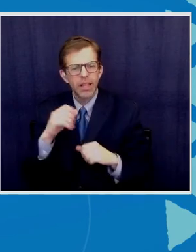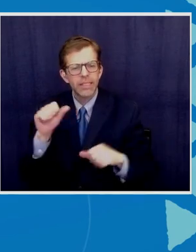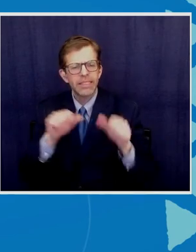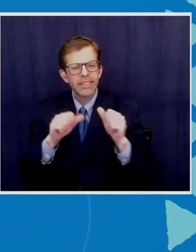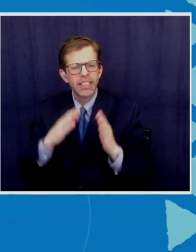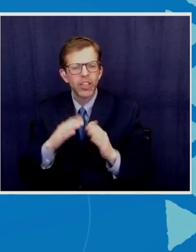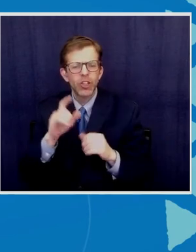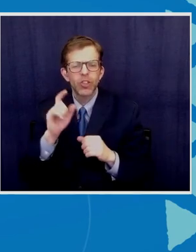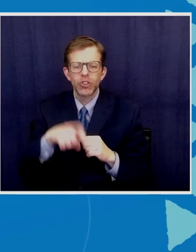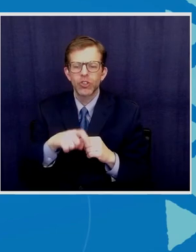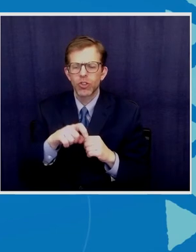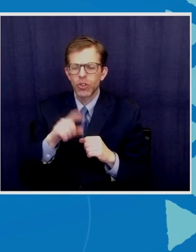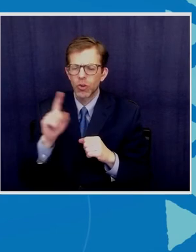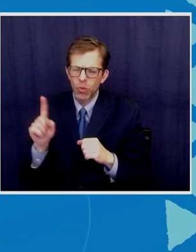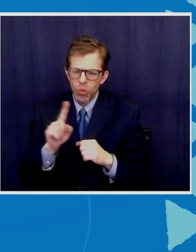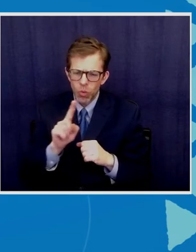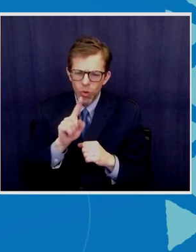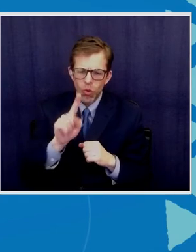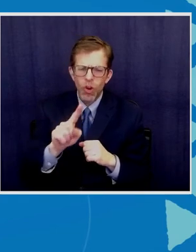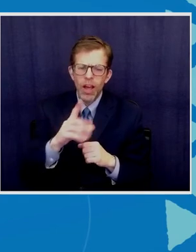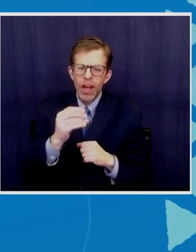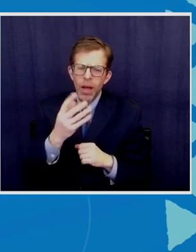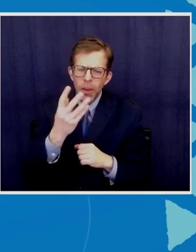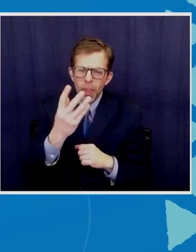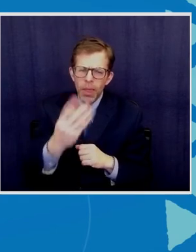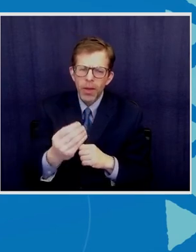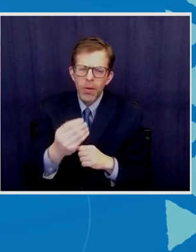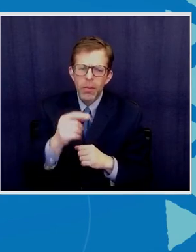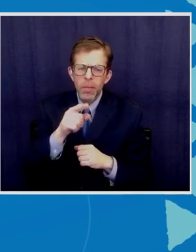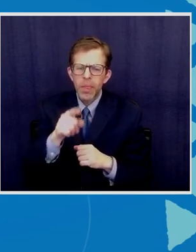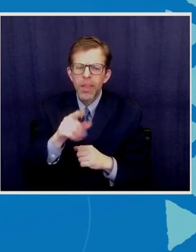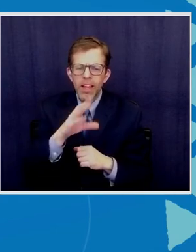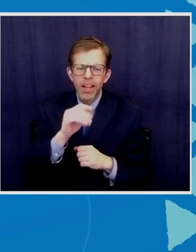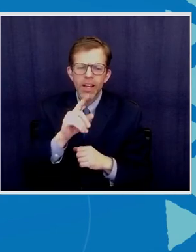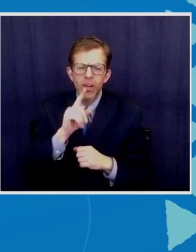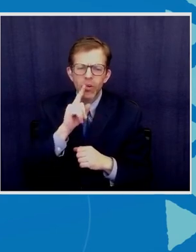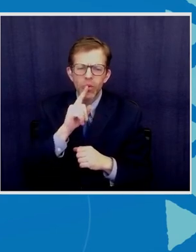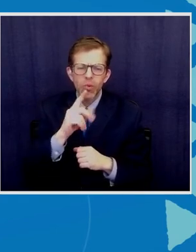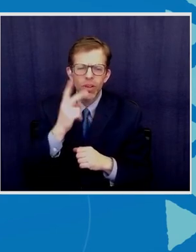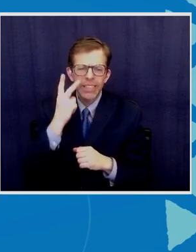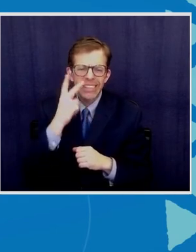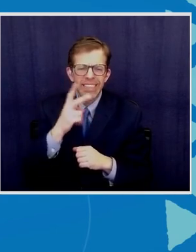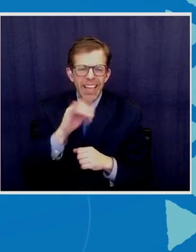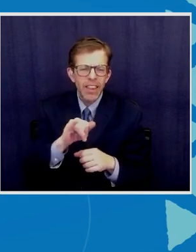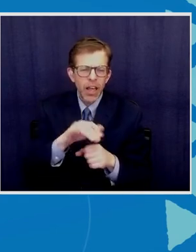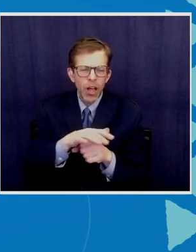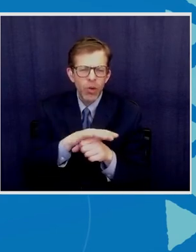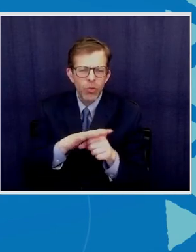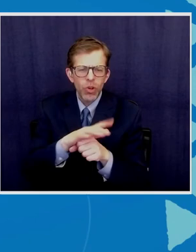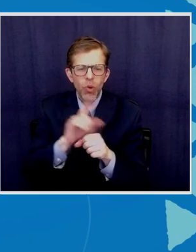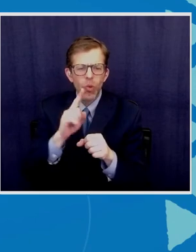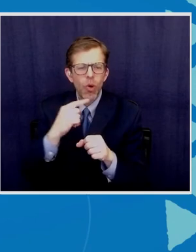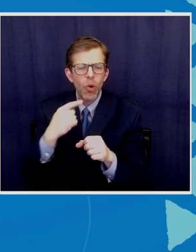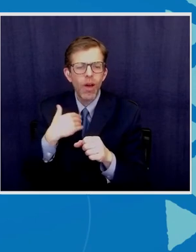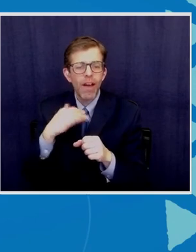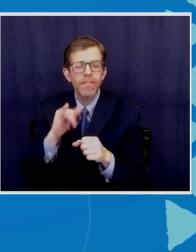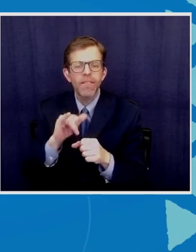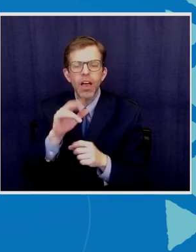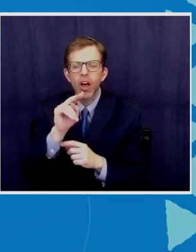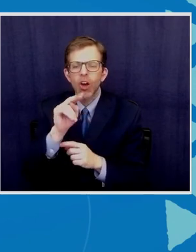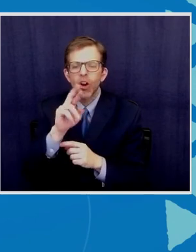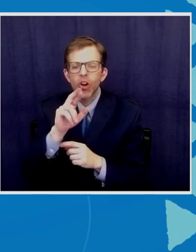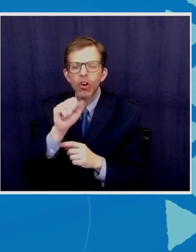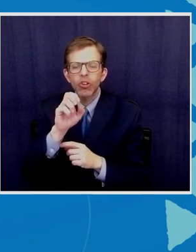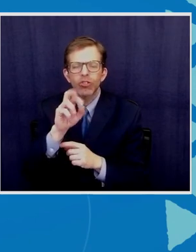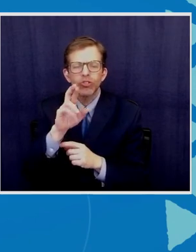go on the terrain and to determine the real region the region where we have the nurseries because some